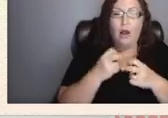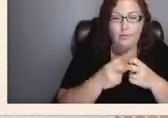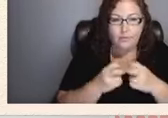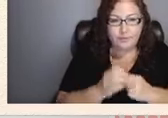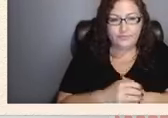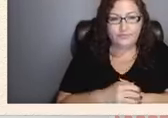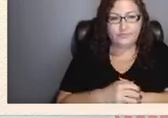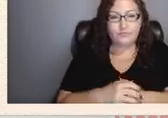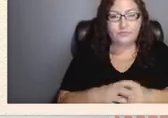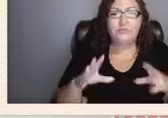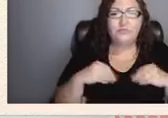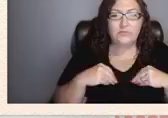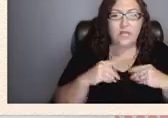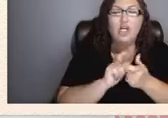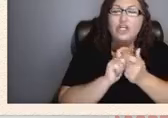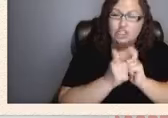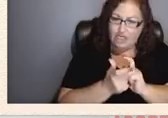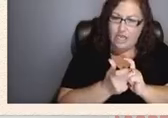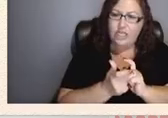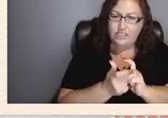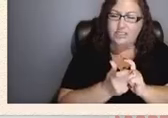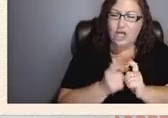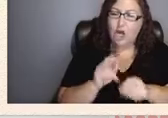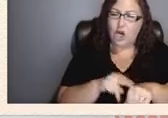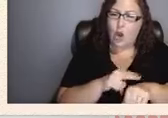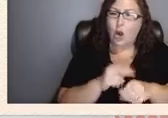change is a normal part of living